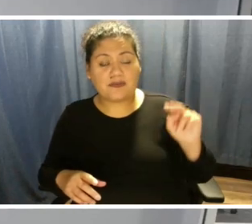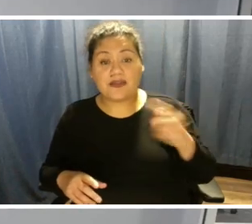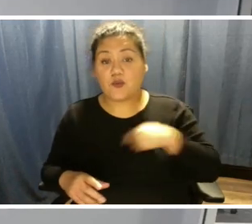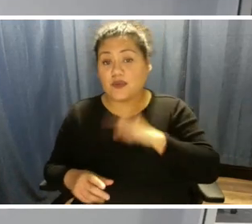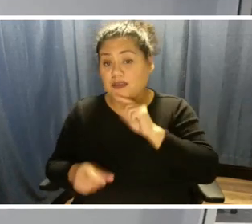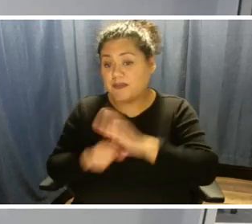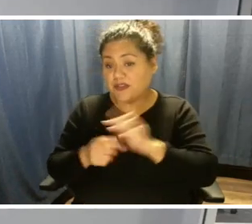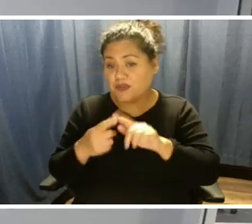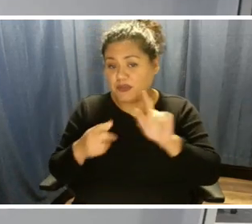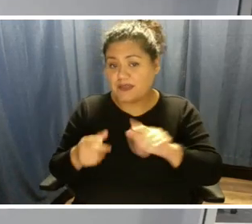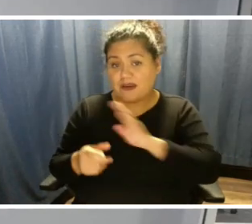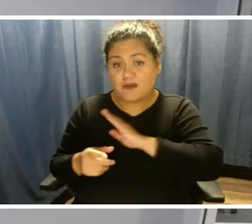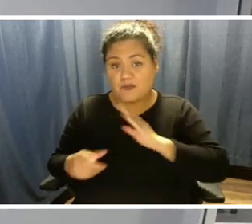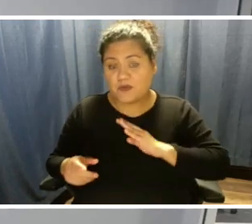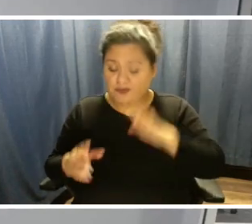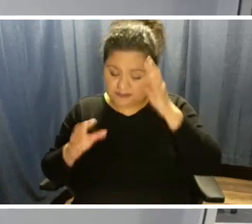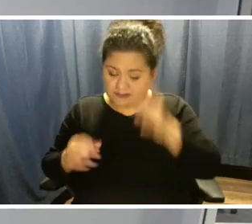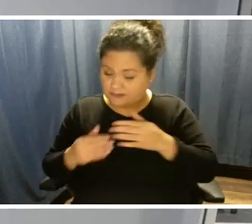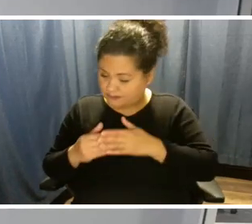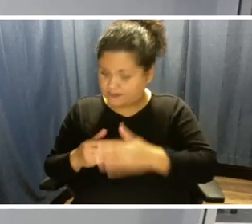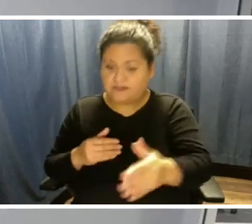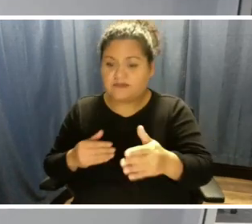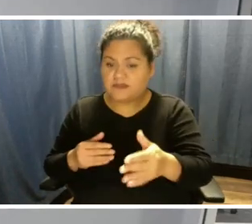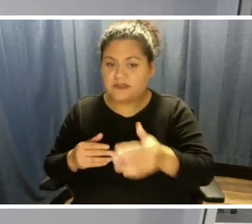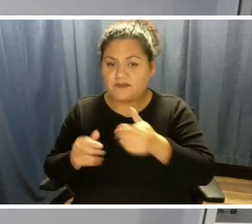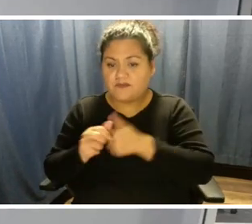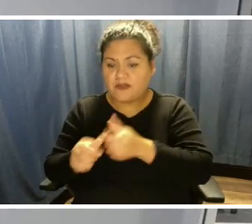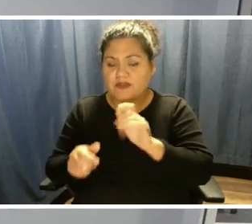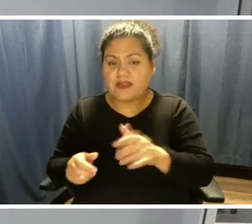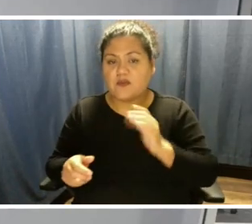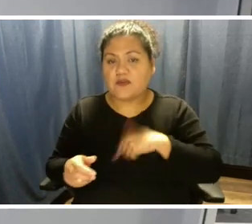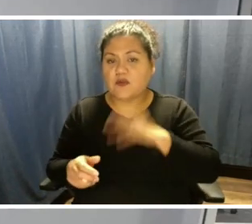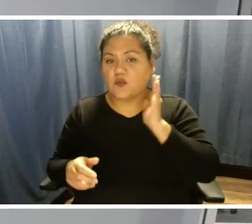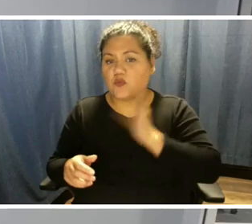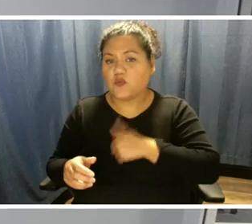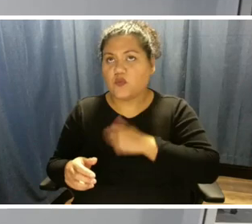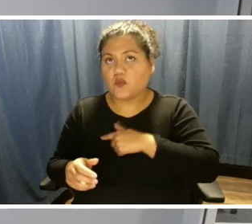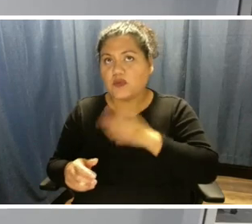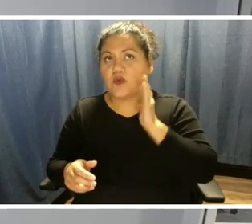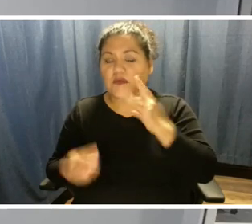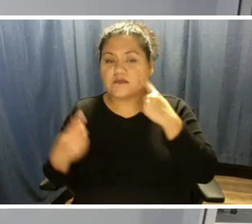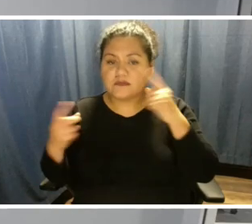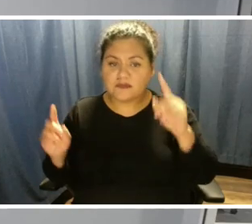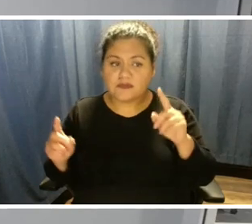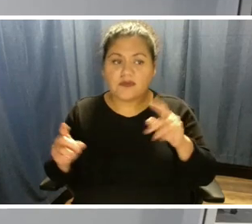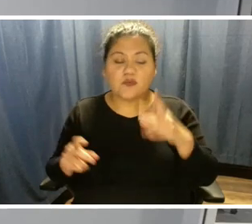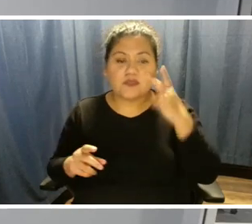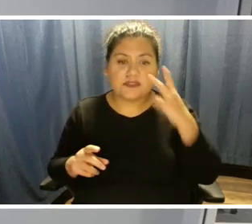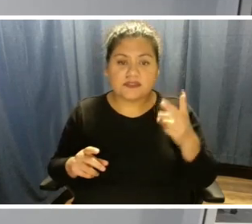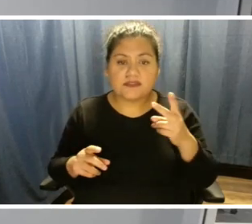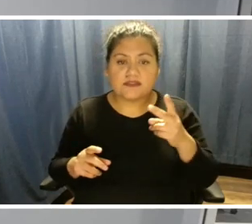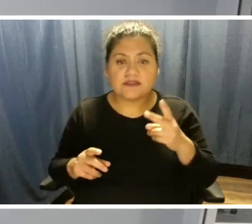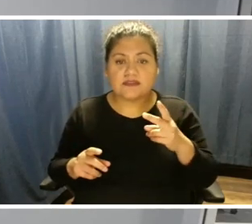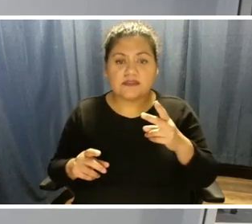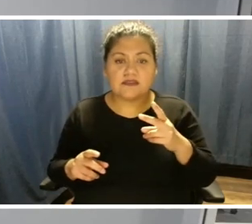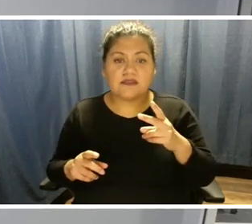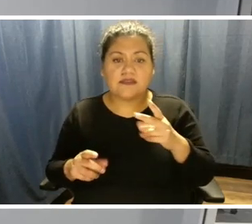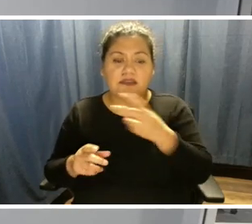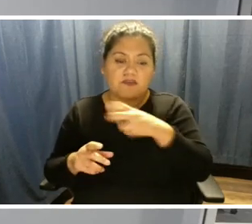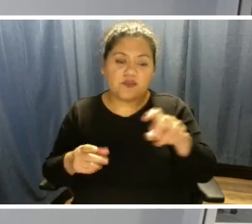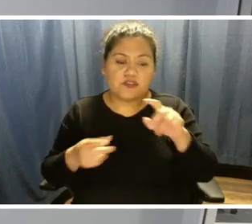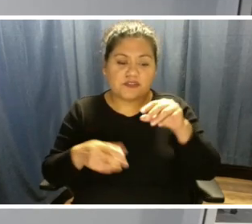determined that is the path forward for us and we're going to accomplish that. We see the gas conversion of Bruce as a way to